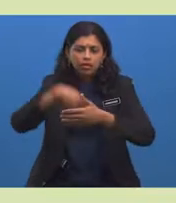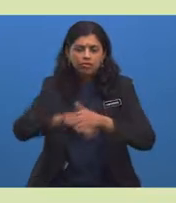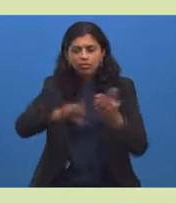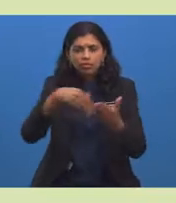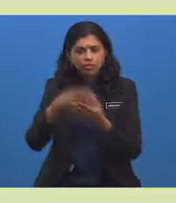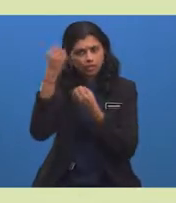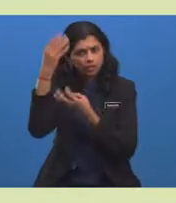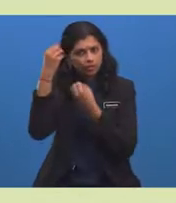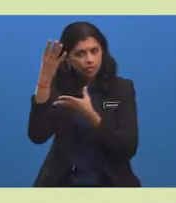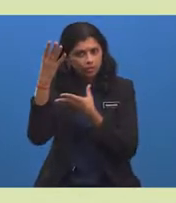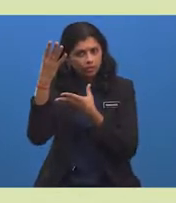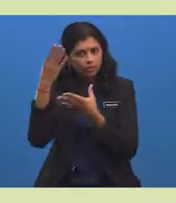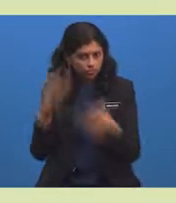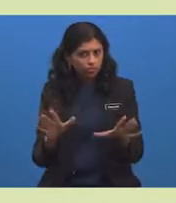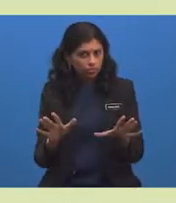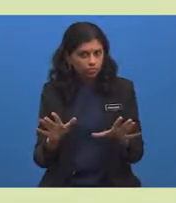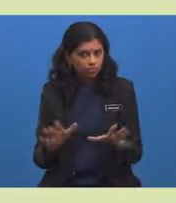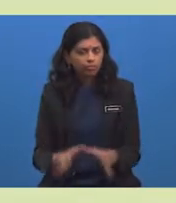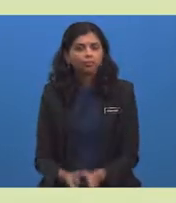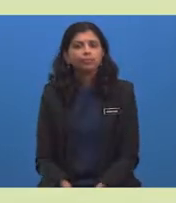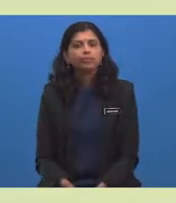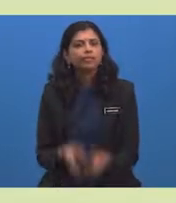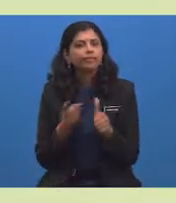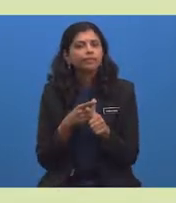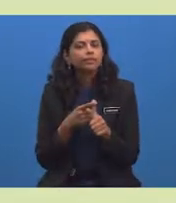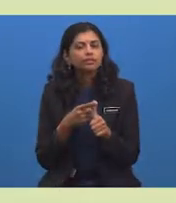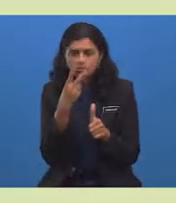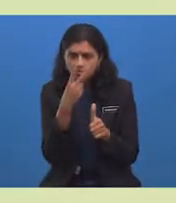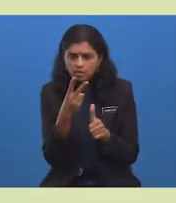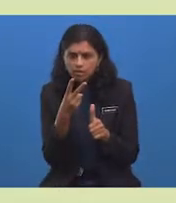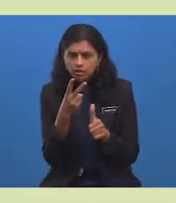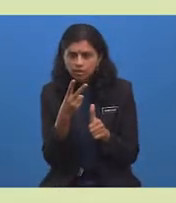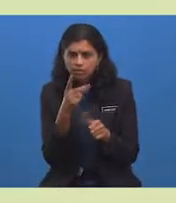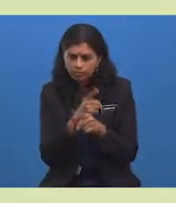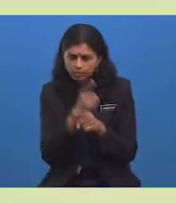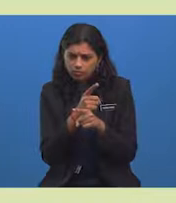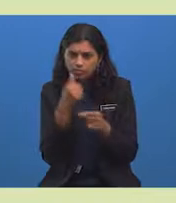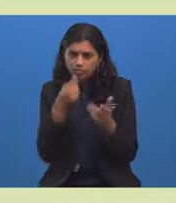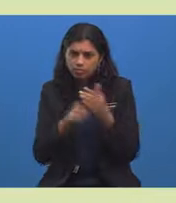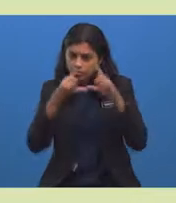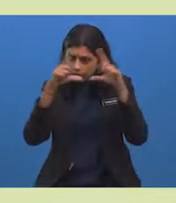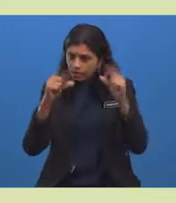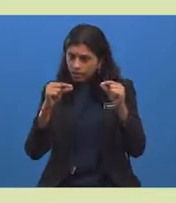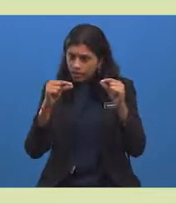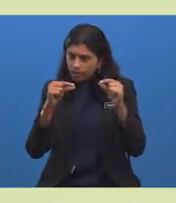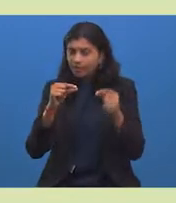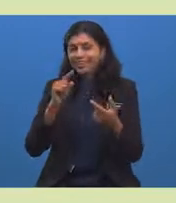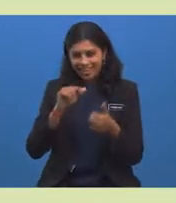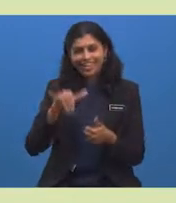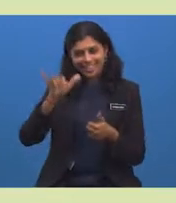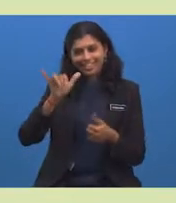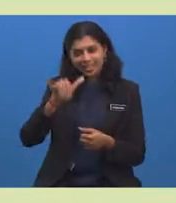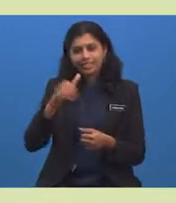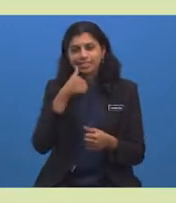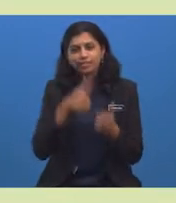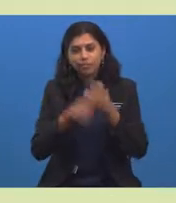Let's check Did she write a postcard? Yes, she